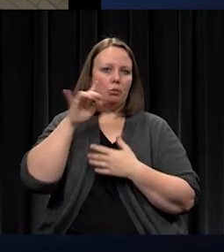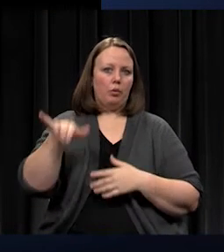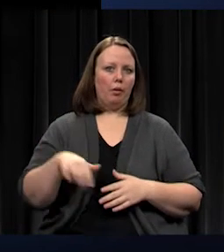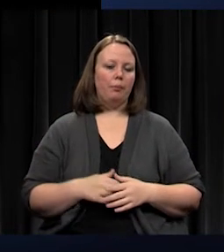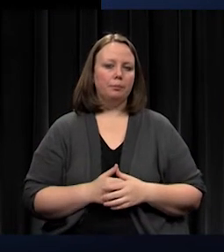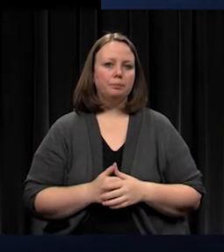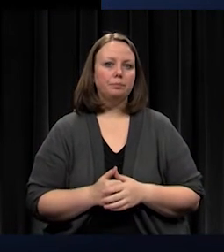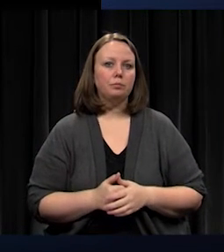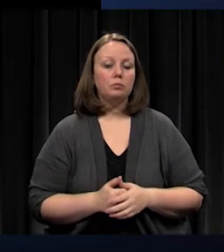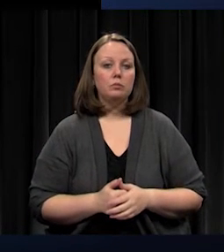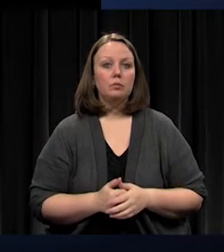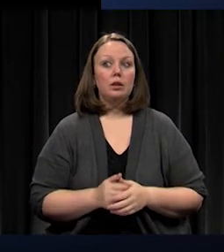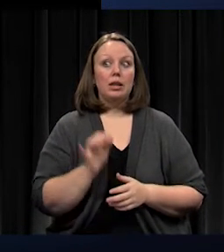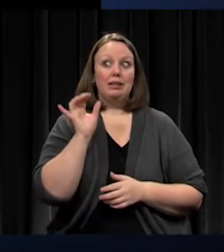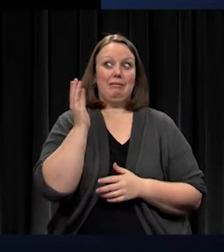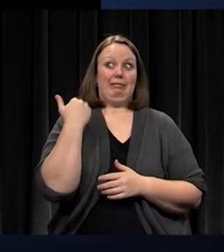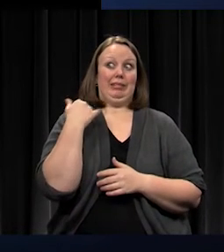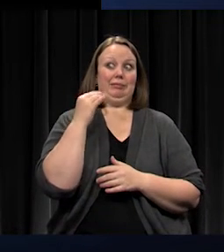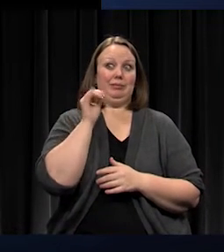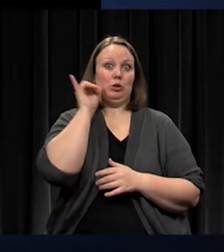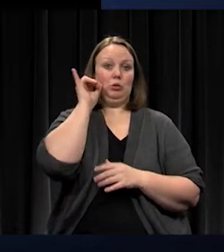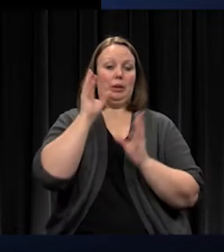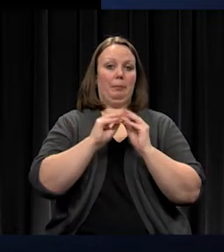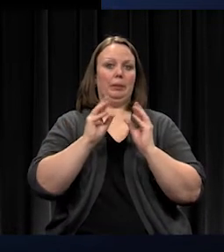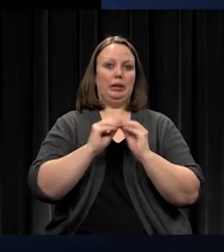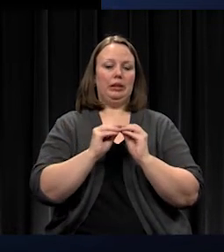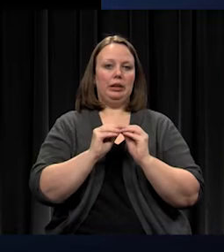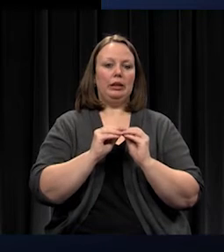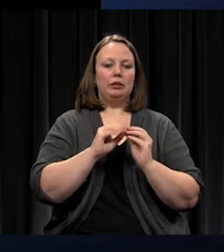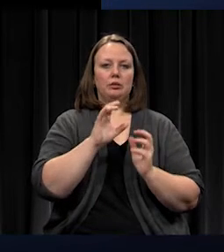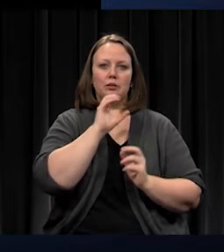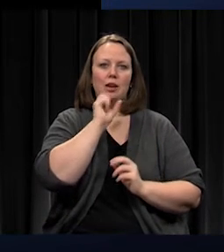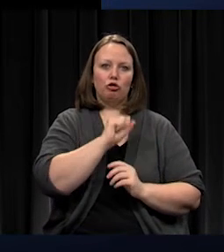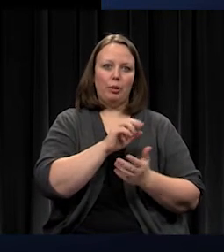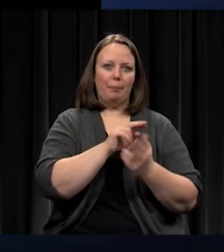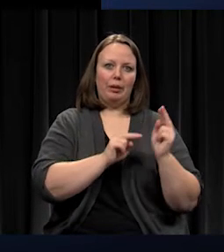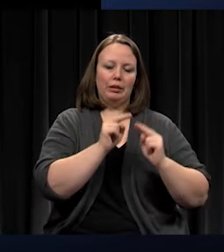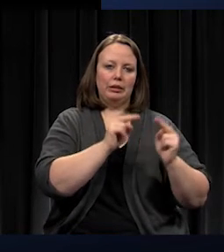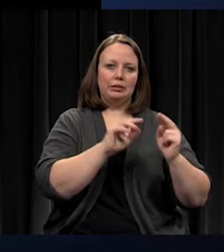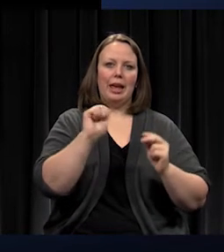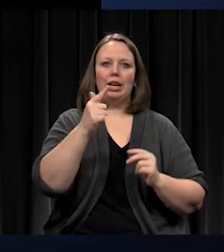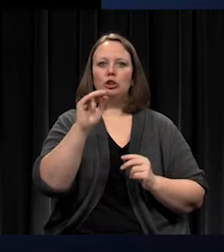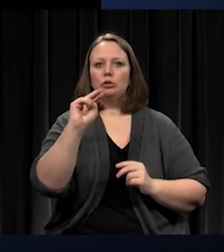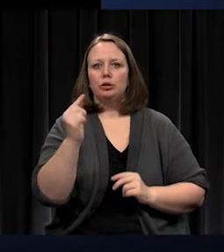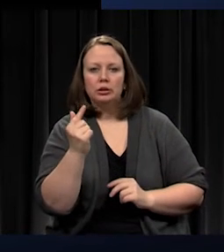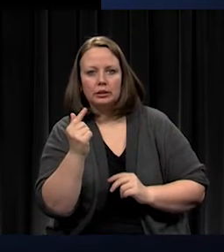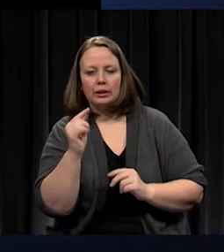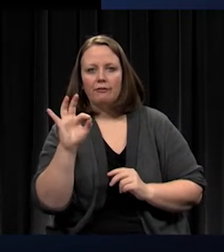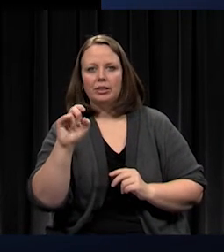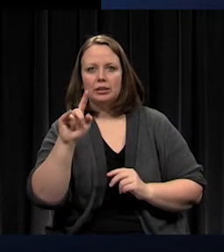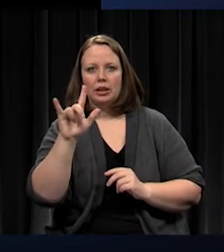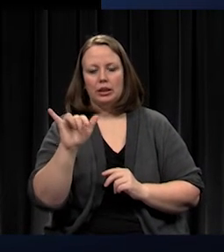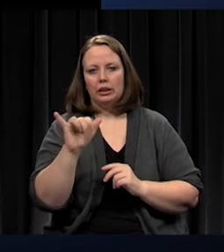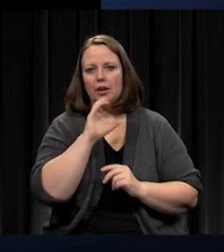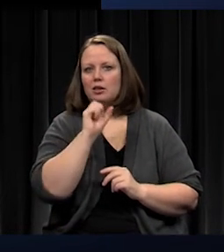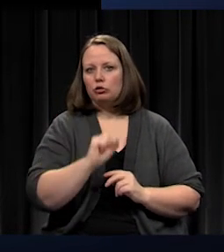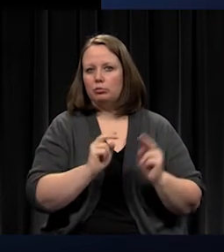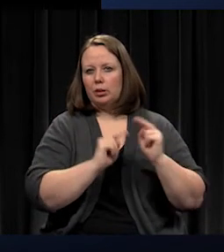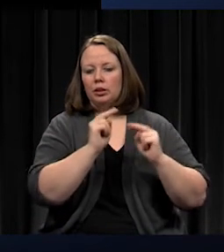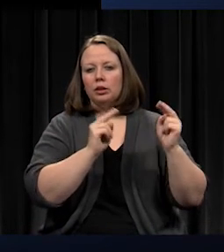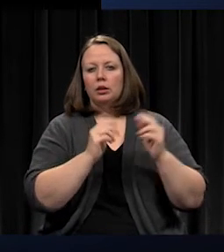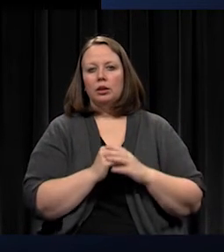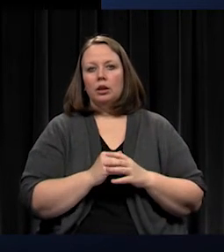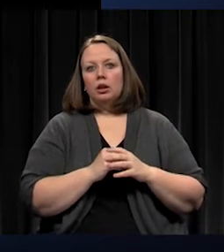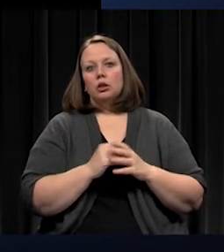moved to aging facilities. And as you see, there's a long list of items very similar to the last bond issue. We replace things and other things